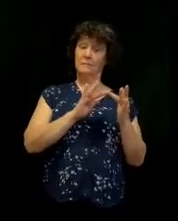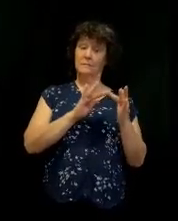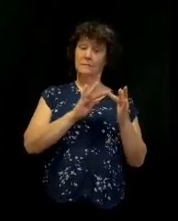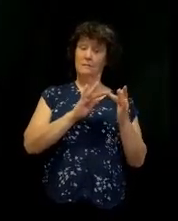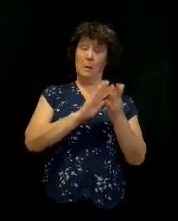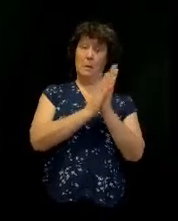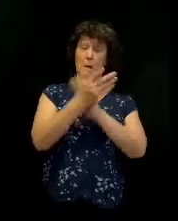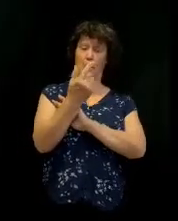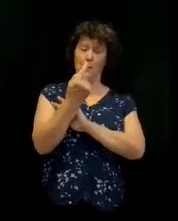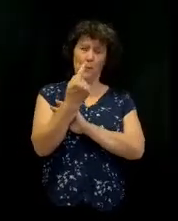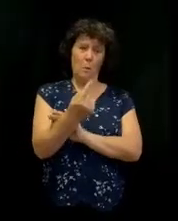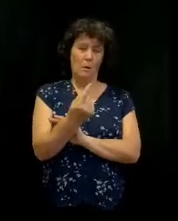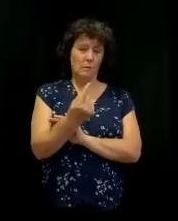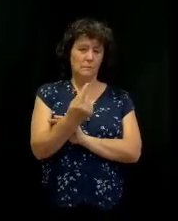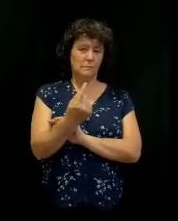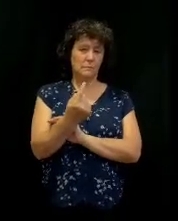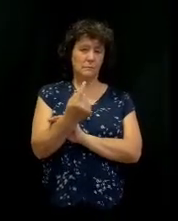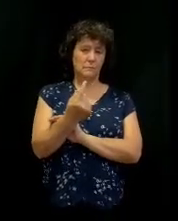one.